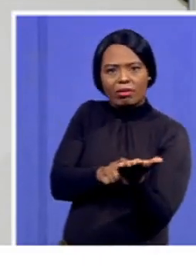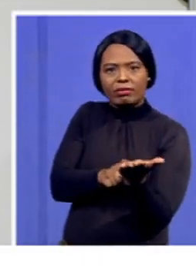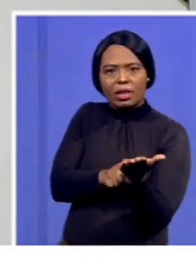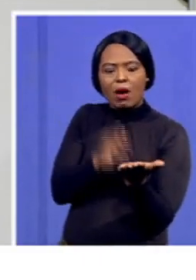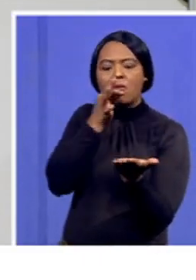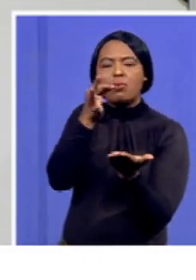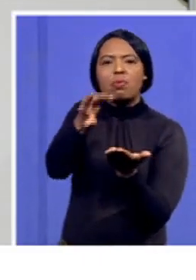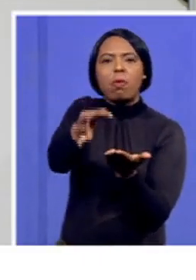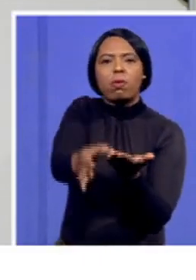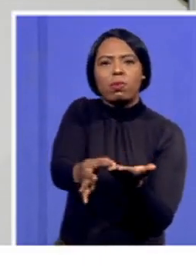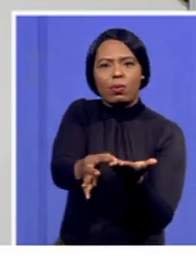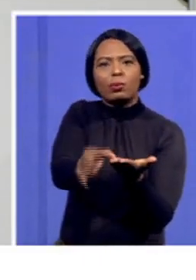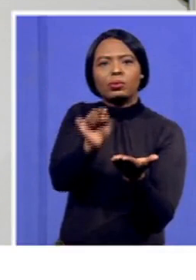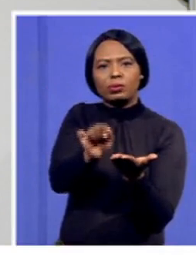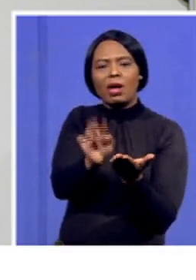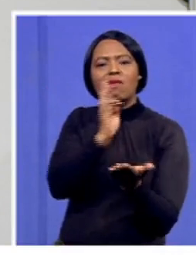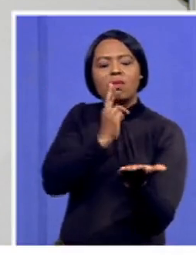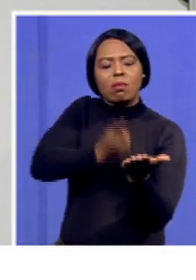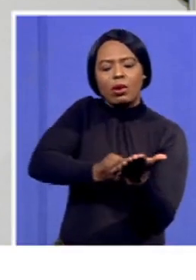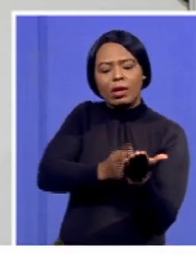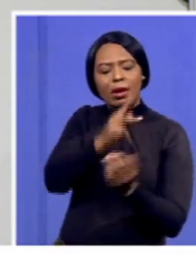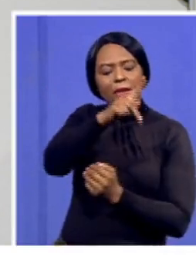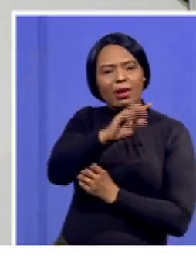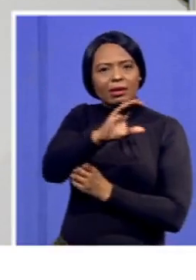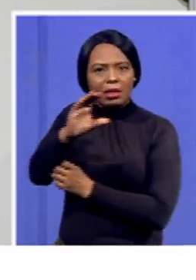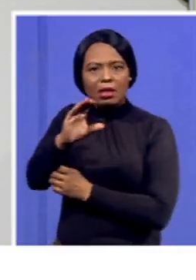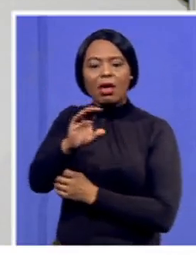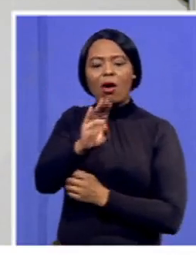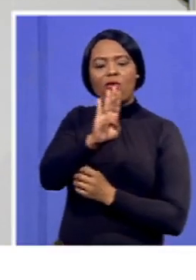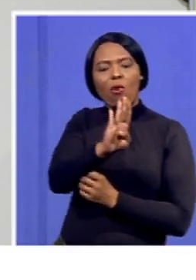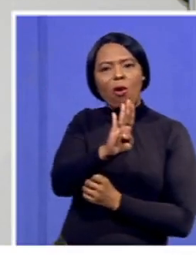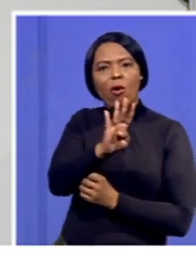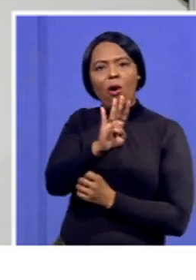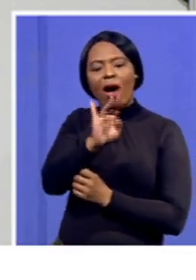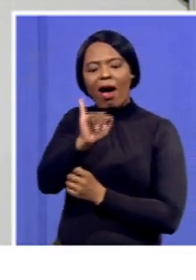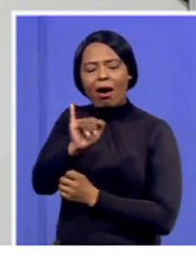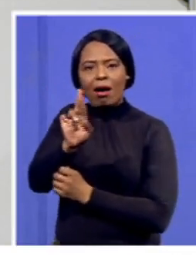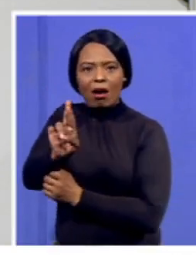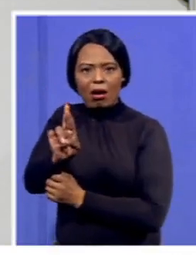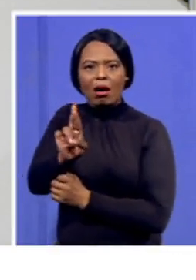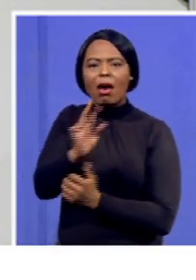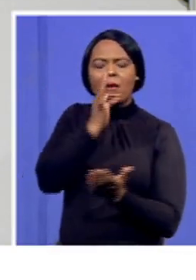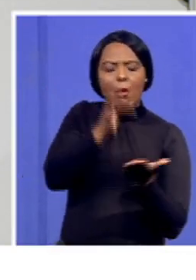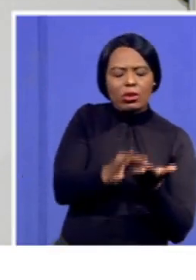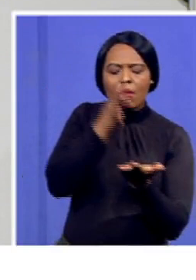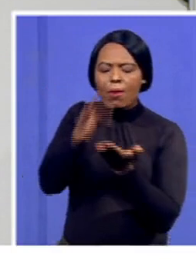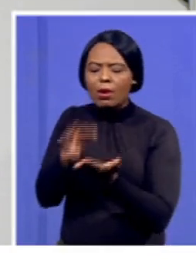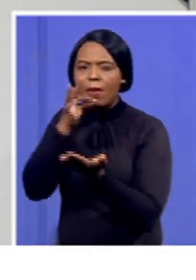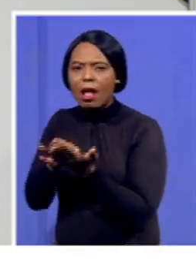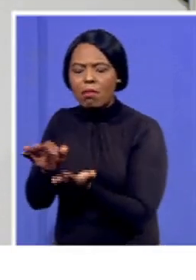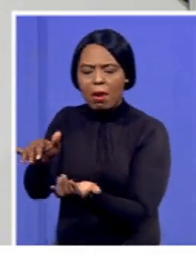in the report by PC4IR. for IR, so all those particular proposals, we have put them